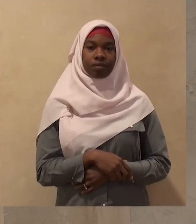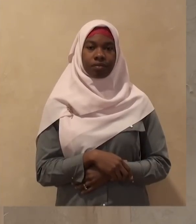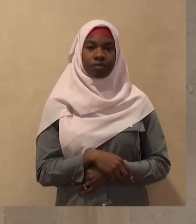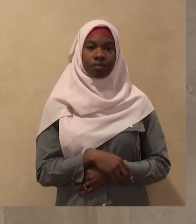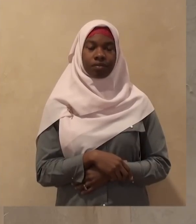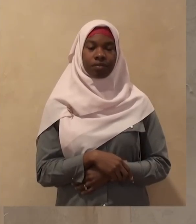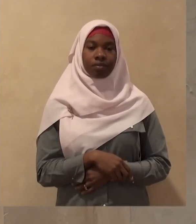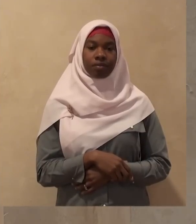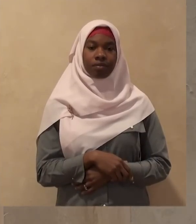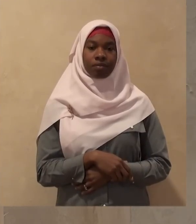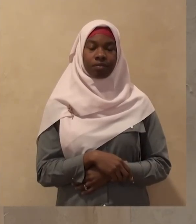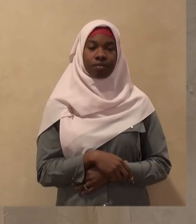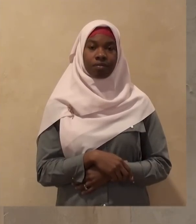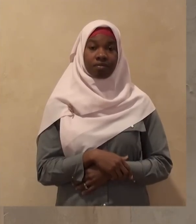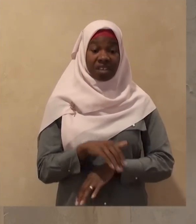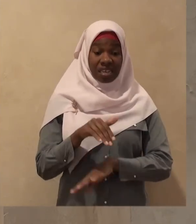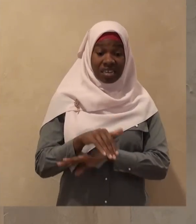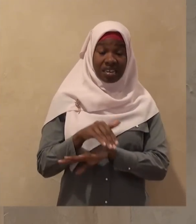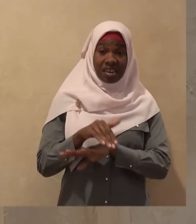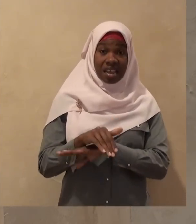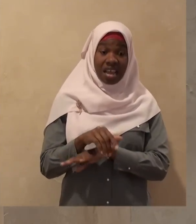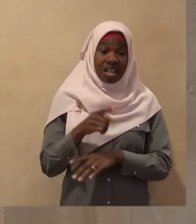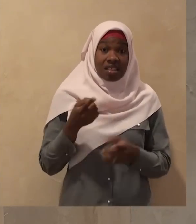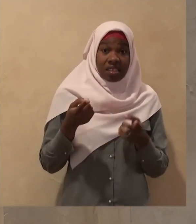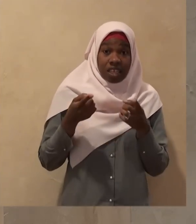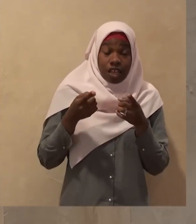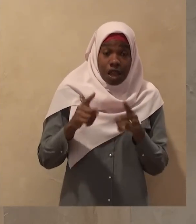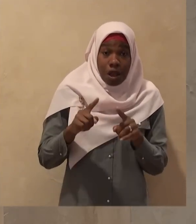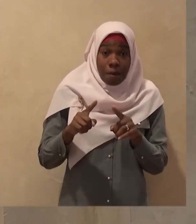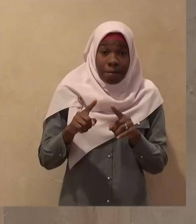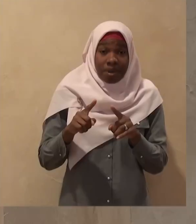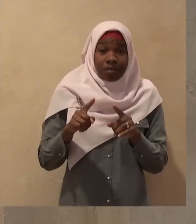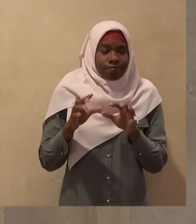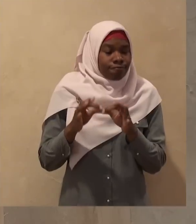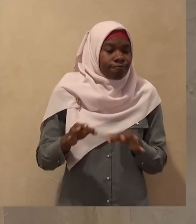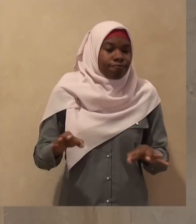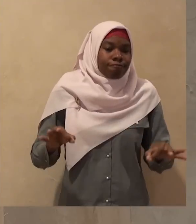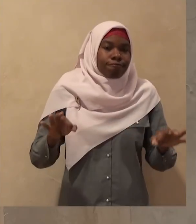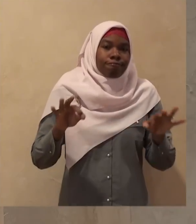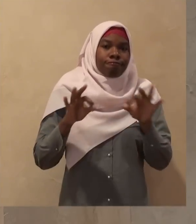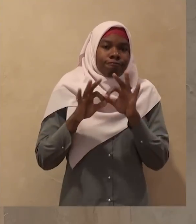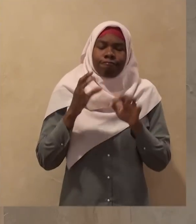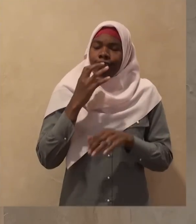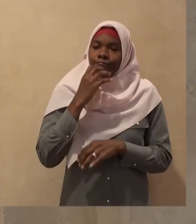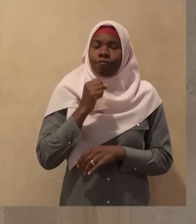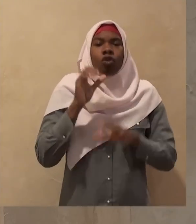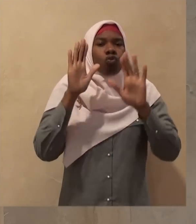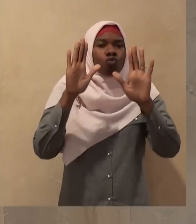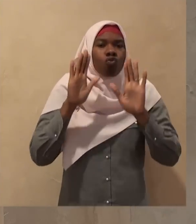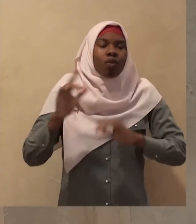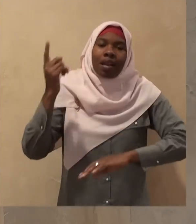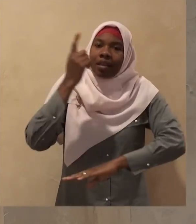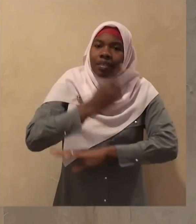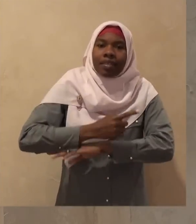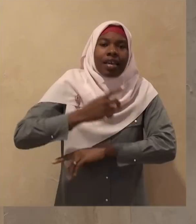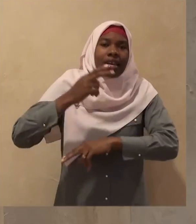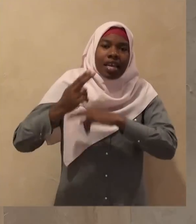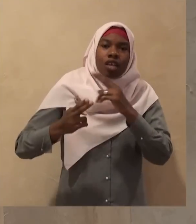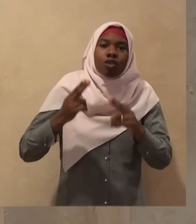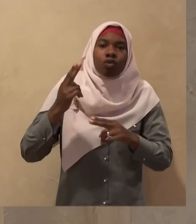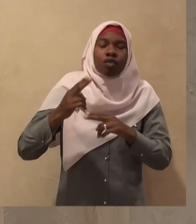the history of this world but the exact date of this event has not been proven